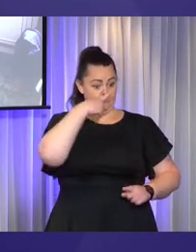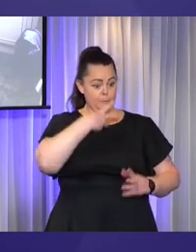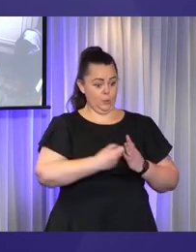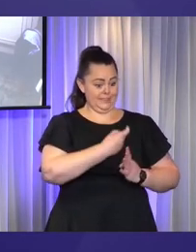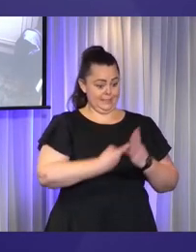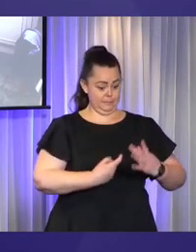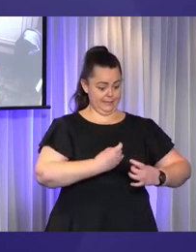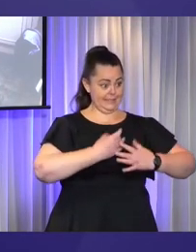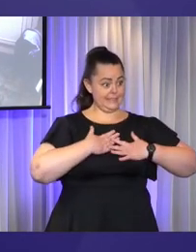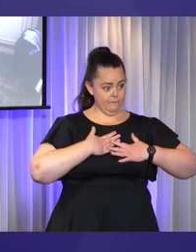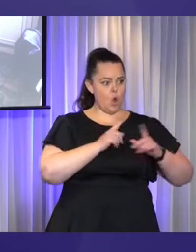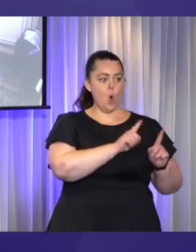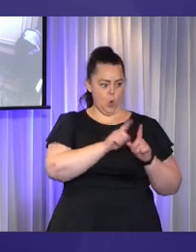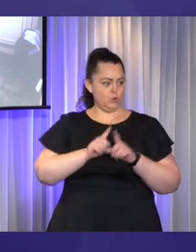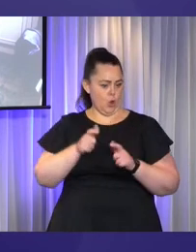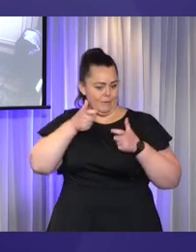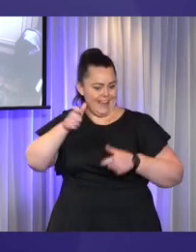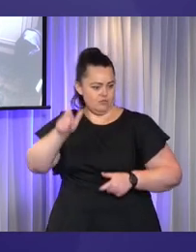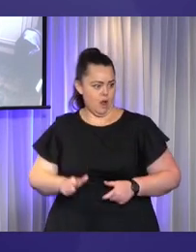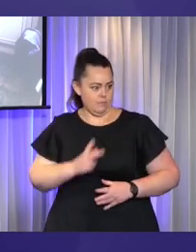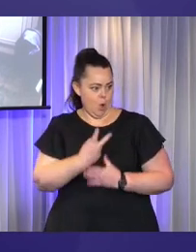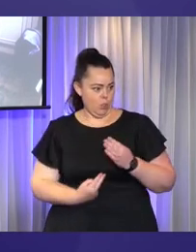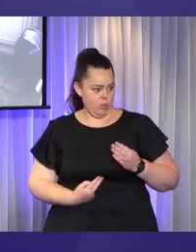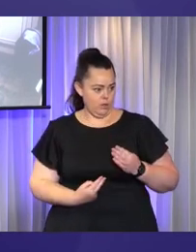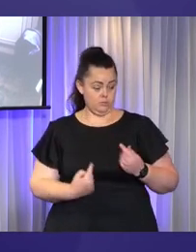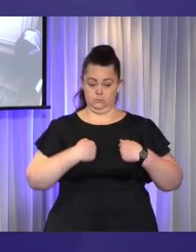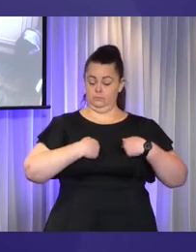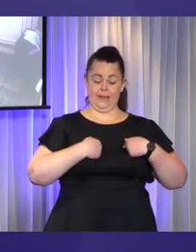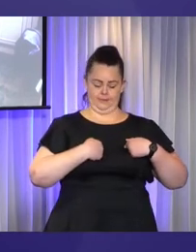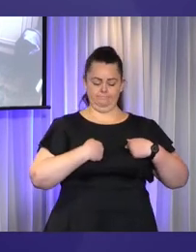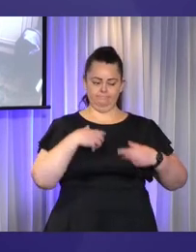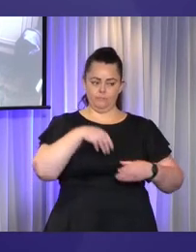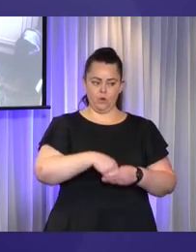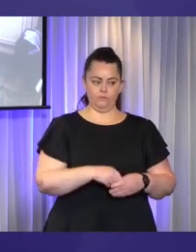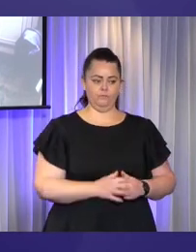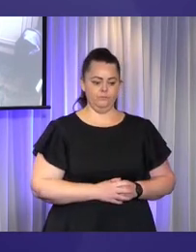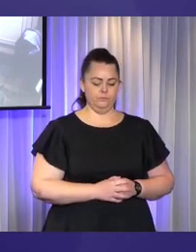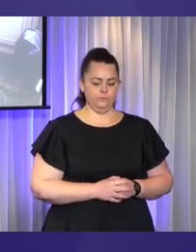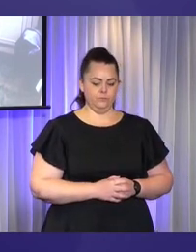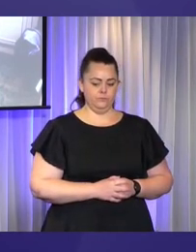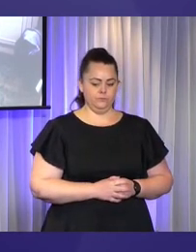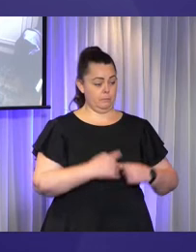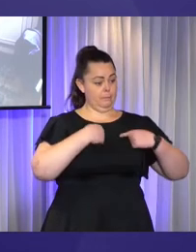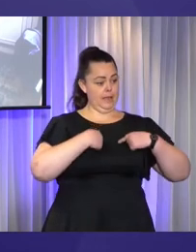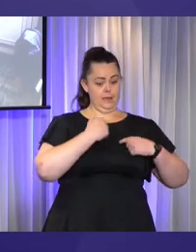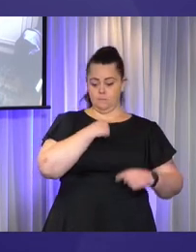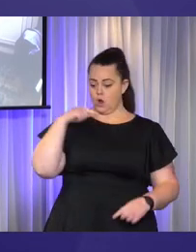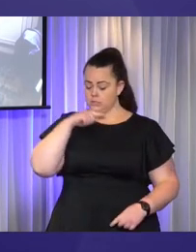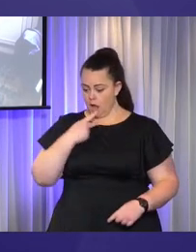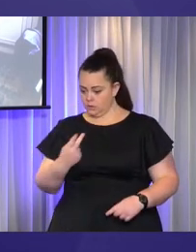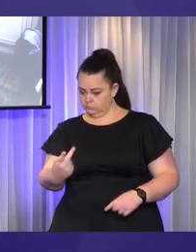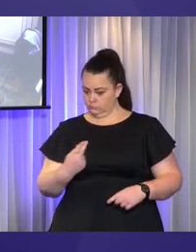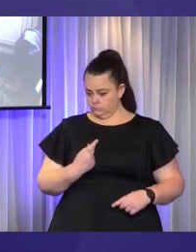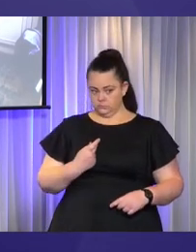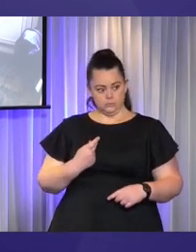Because my son and I and the rest of our family exist in relationships, and the ways in which each of us is supported